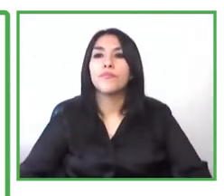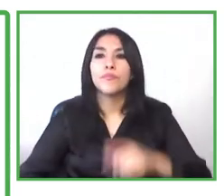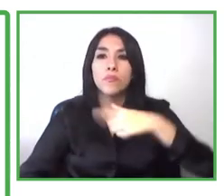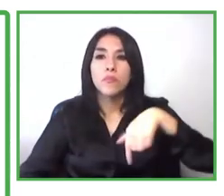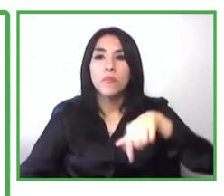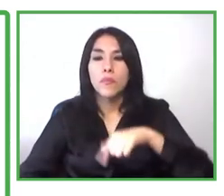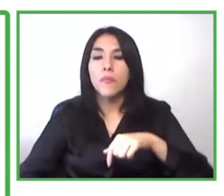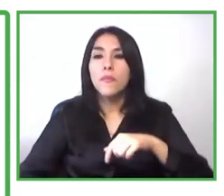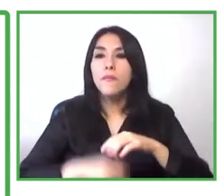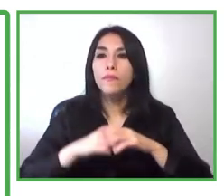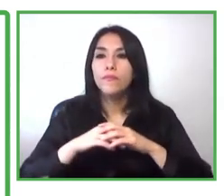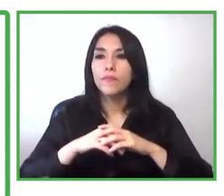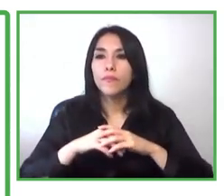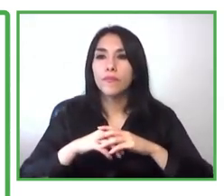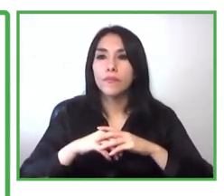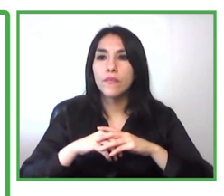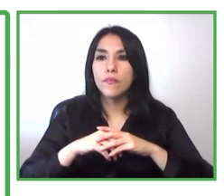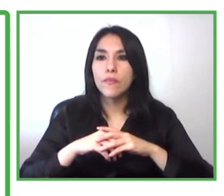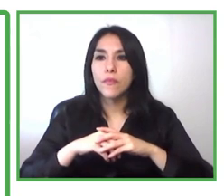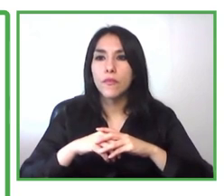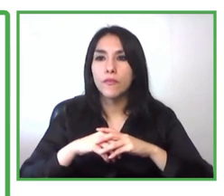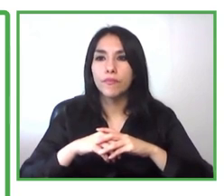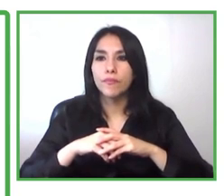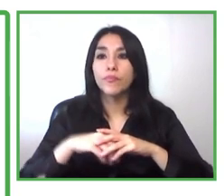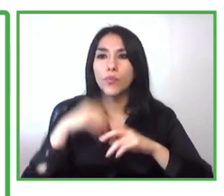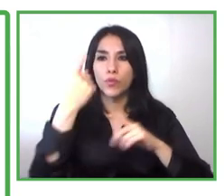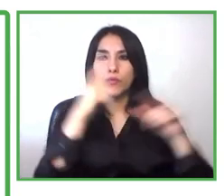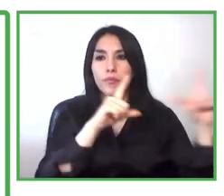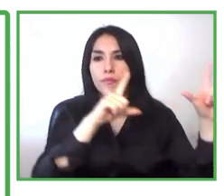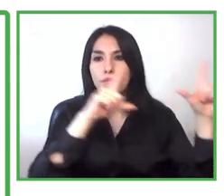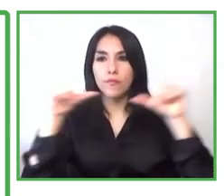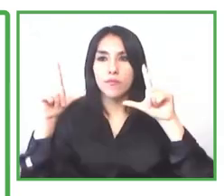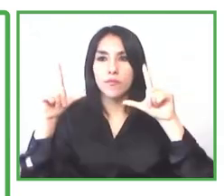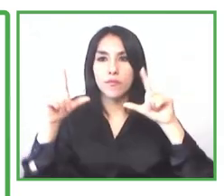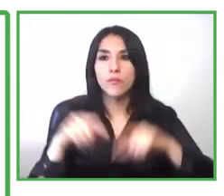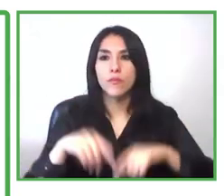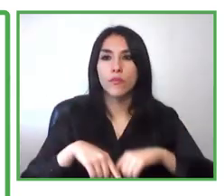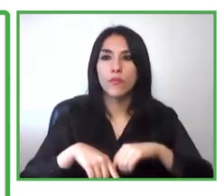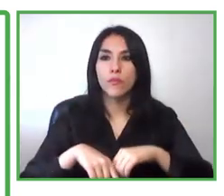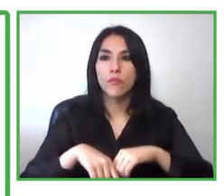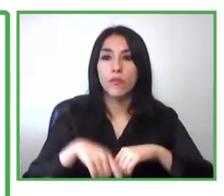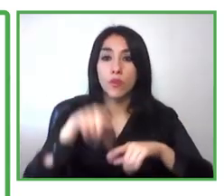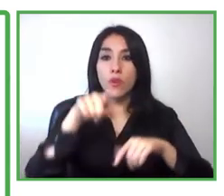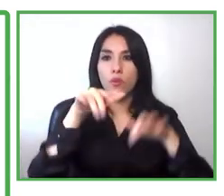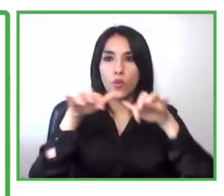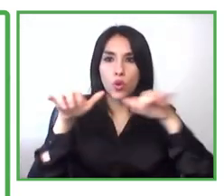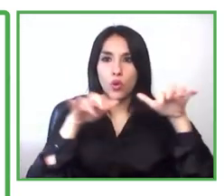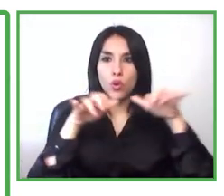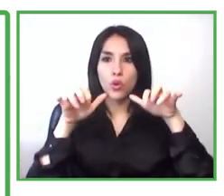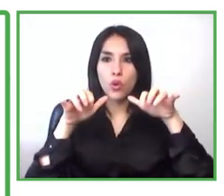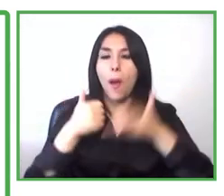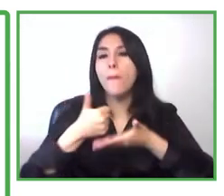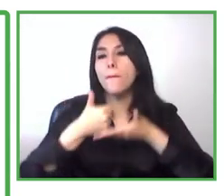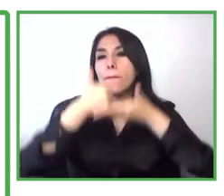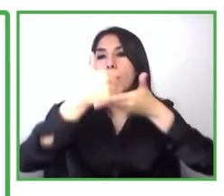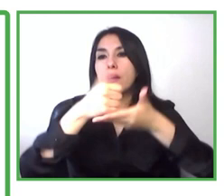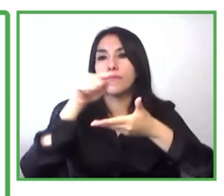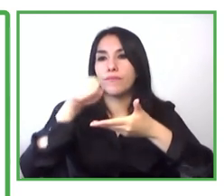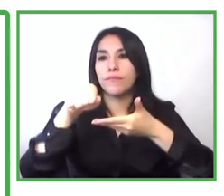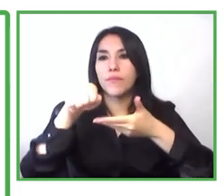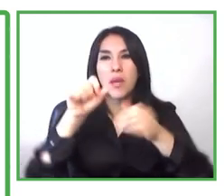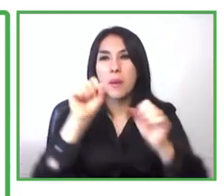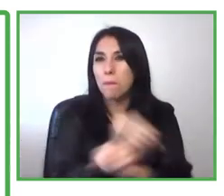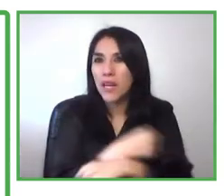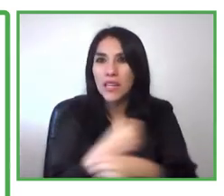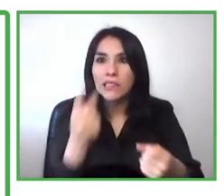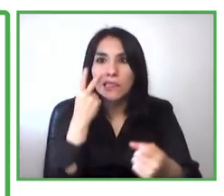not only to to help those who cannot attend in person training but also to respond to to covet